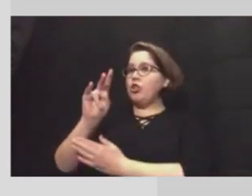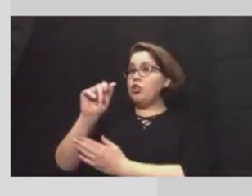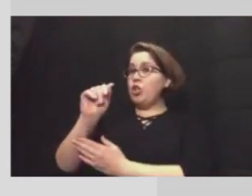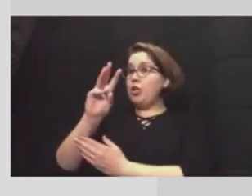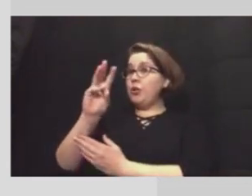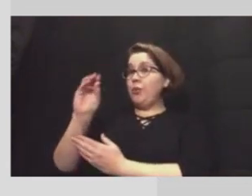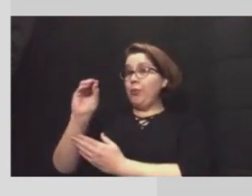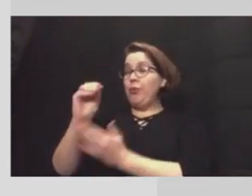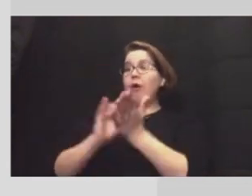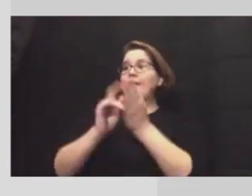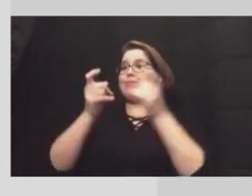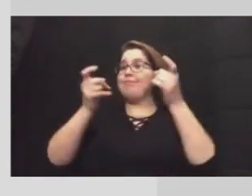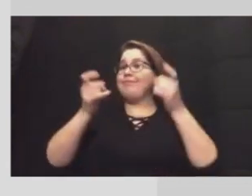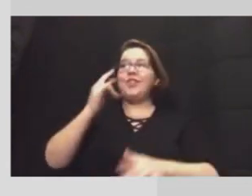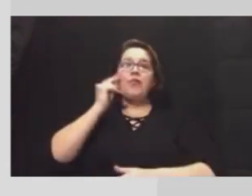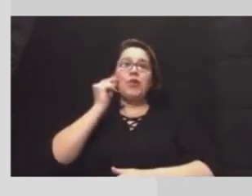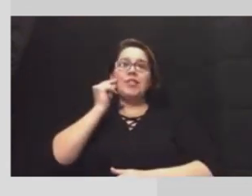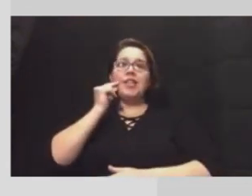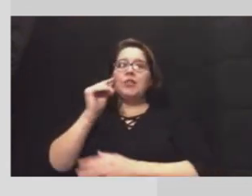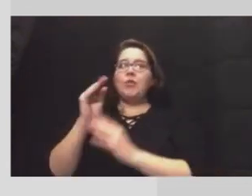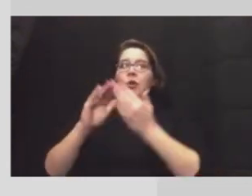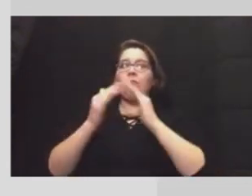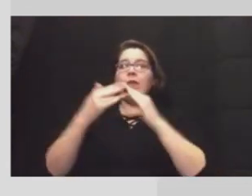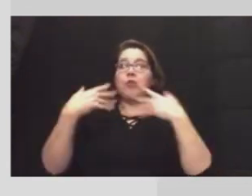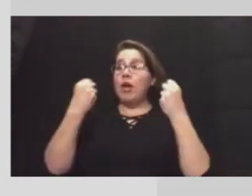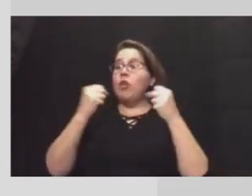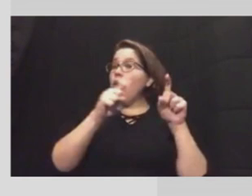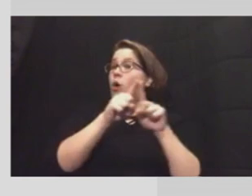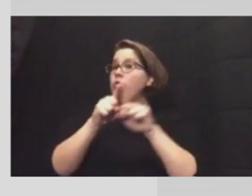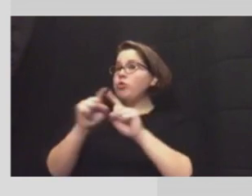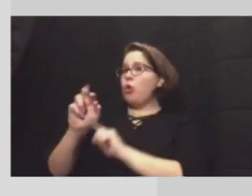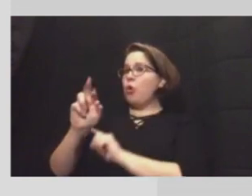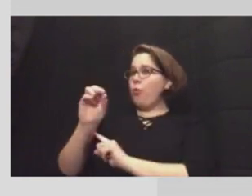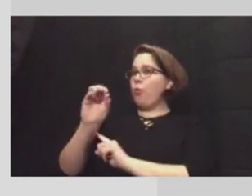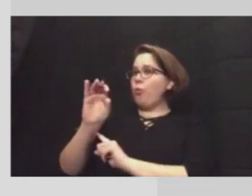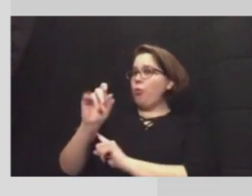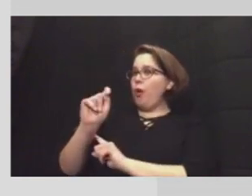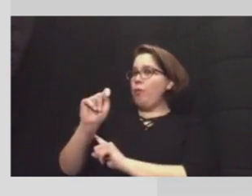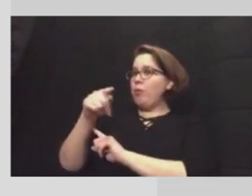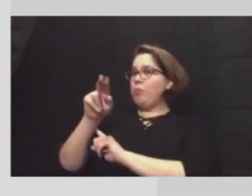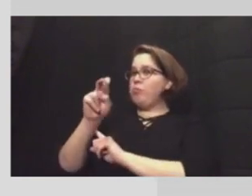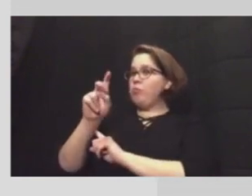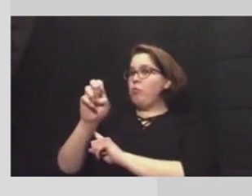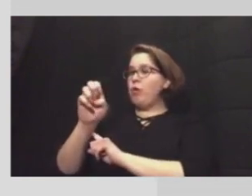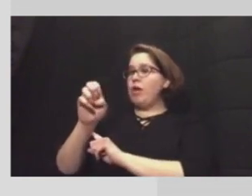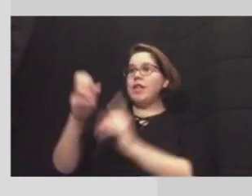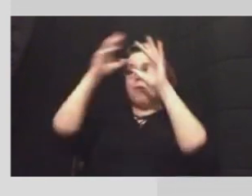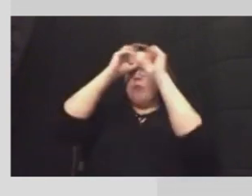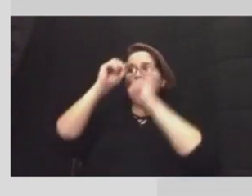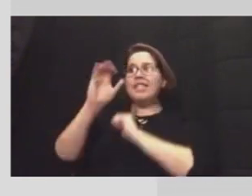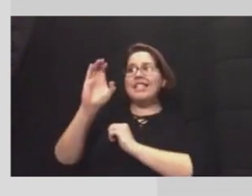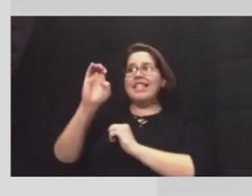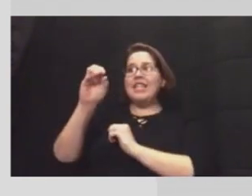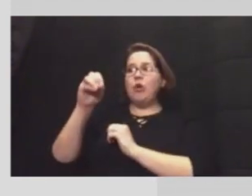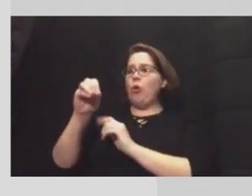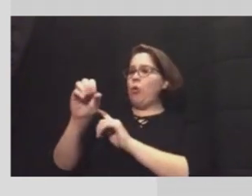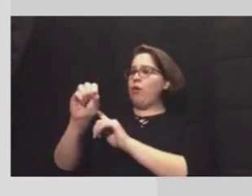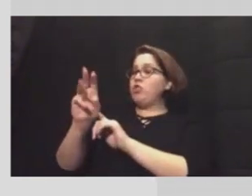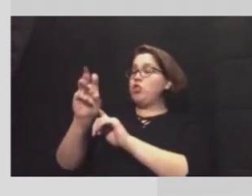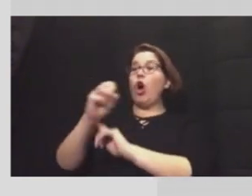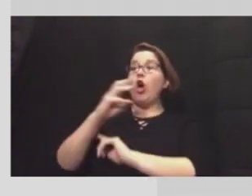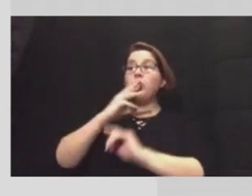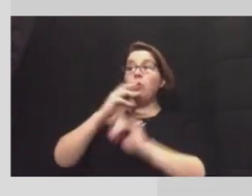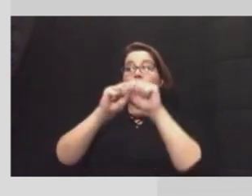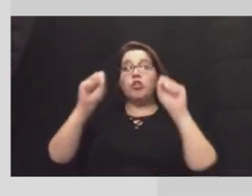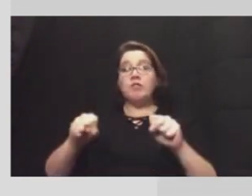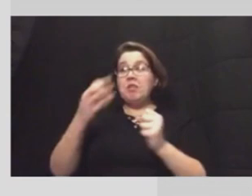Medical Director for San Antonio Metro Health, and we have Robert Puente, President and CEO of the San Antonio Water System. It's been